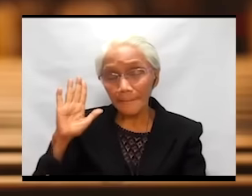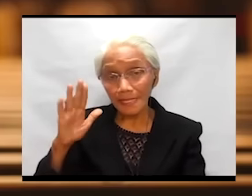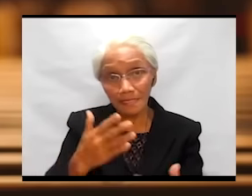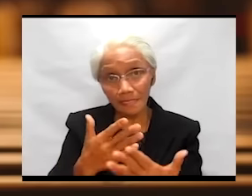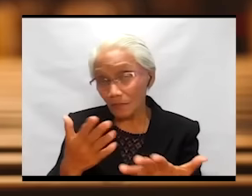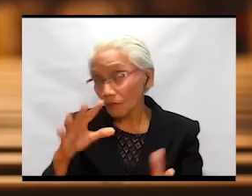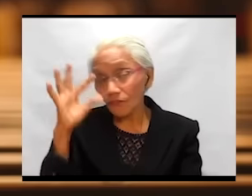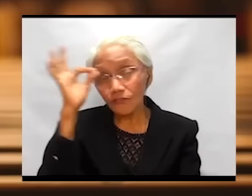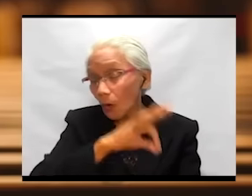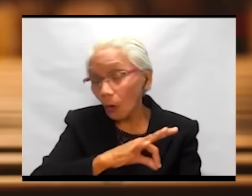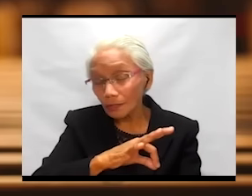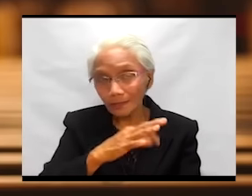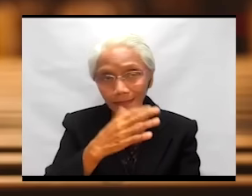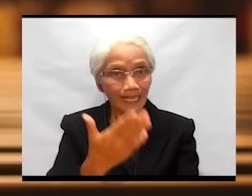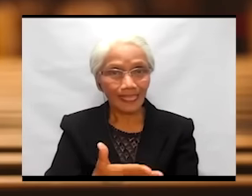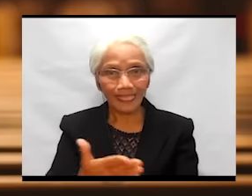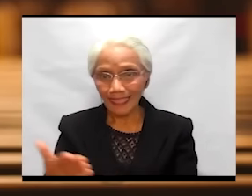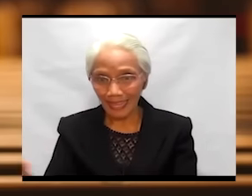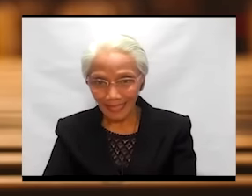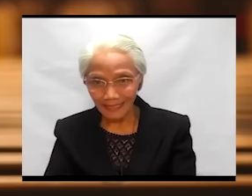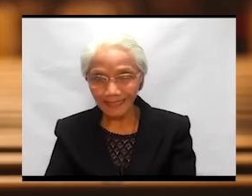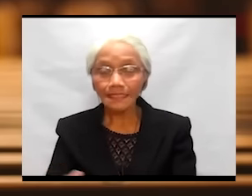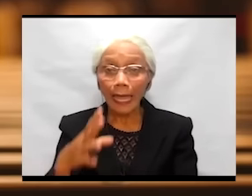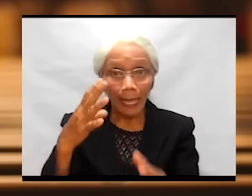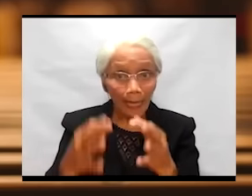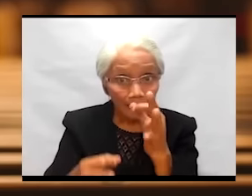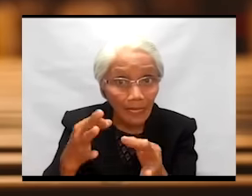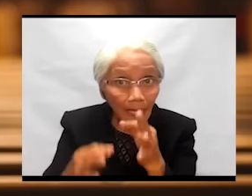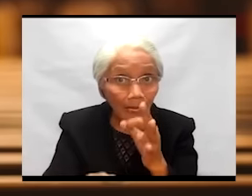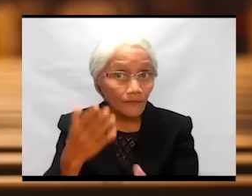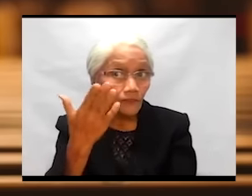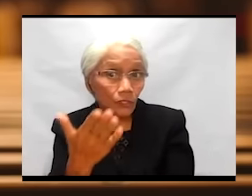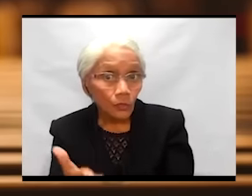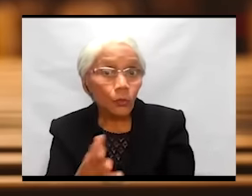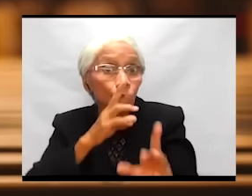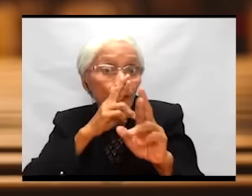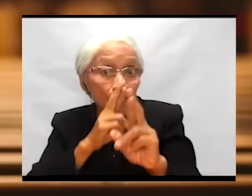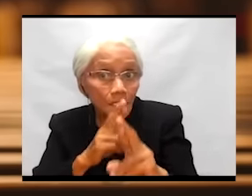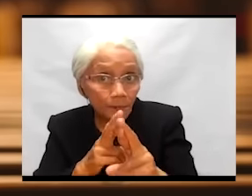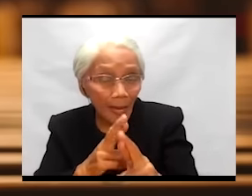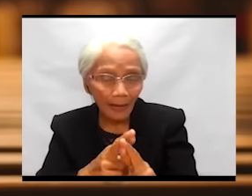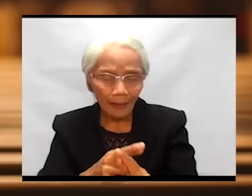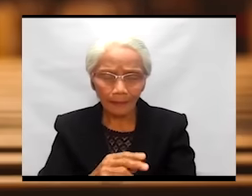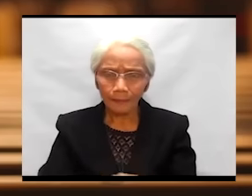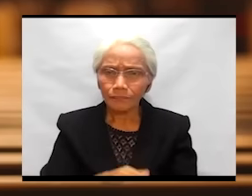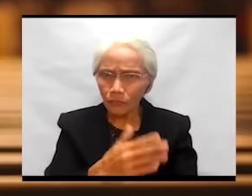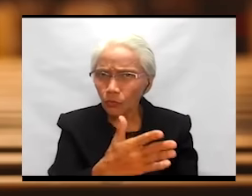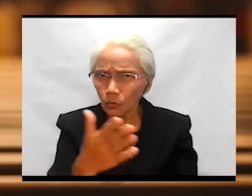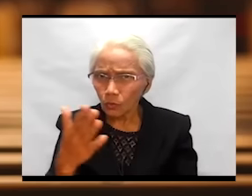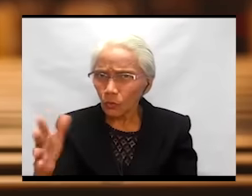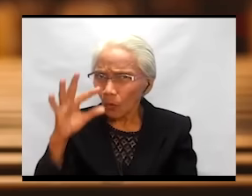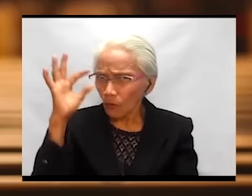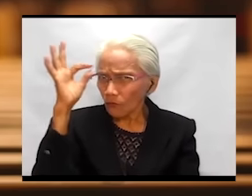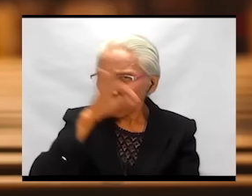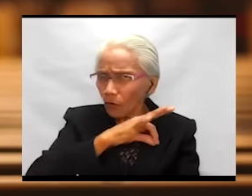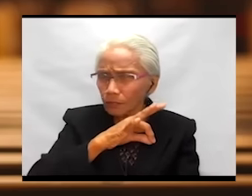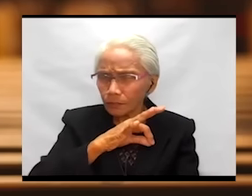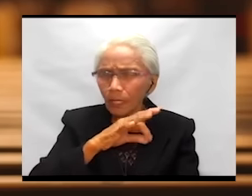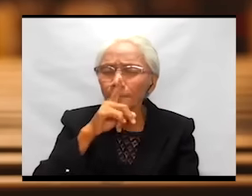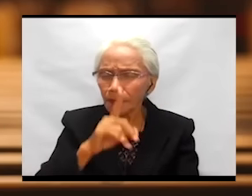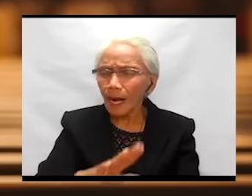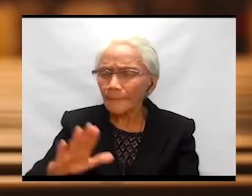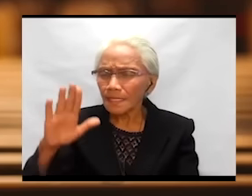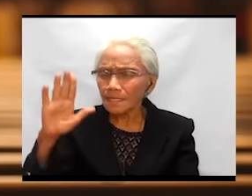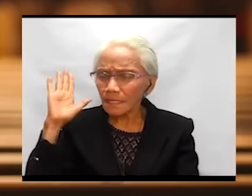you false things. And if you respond to those false